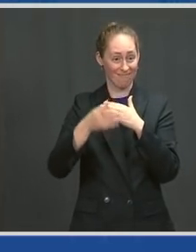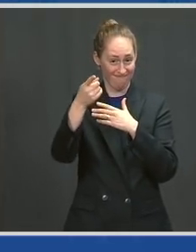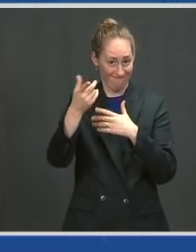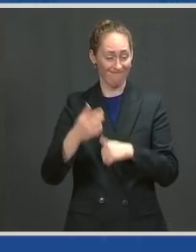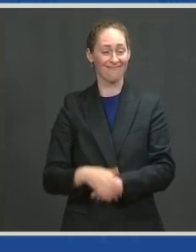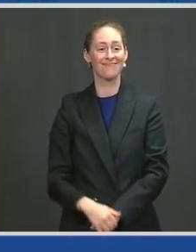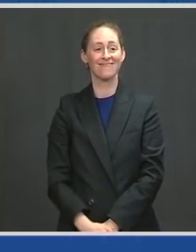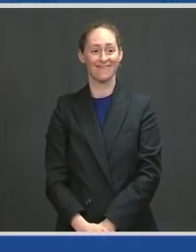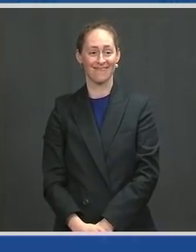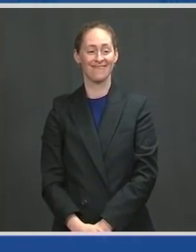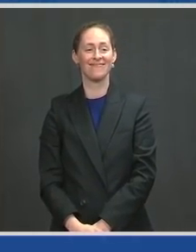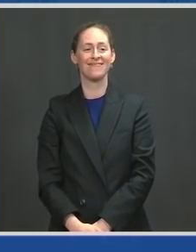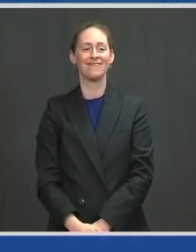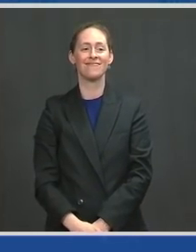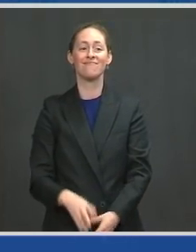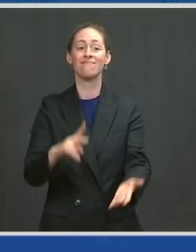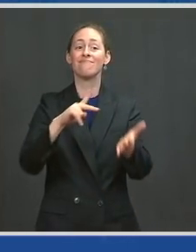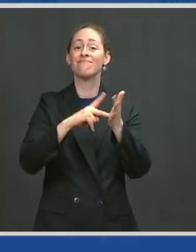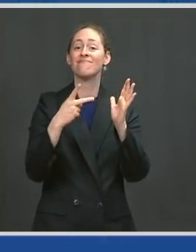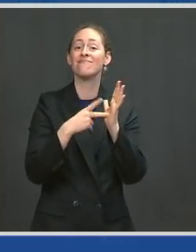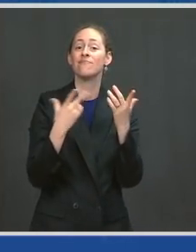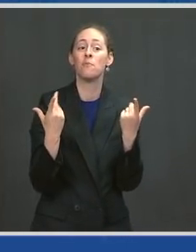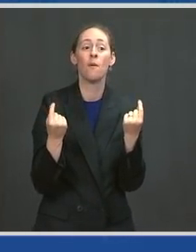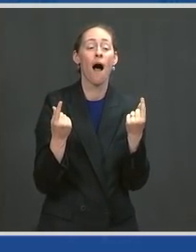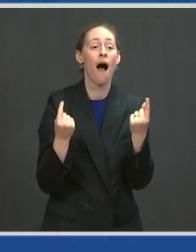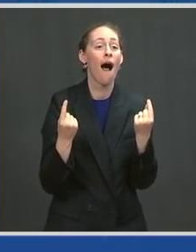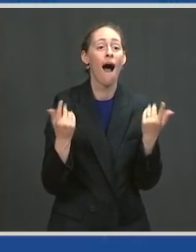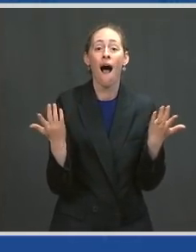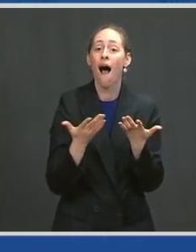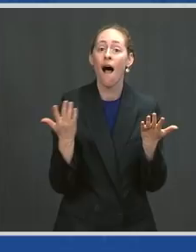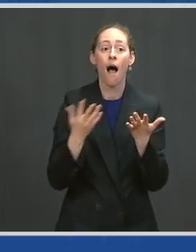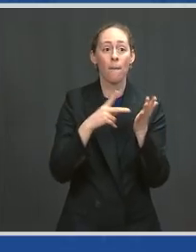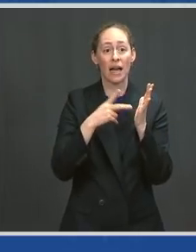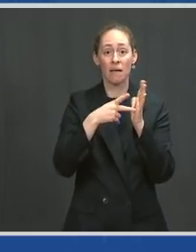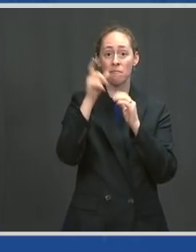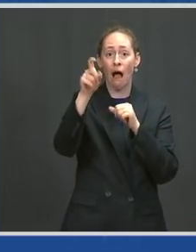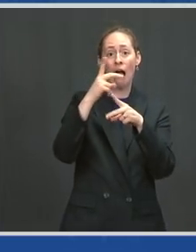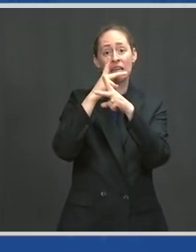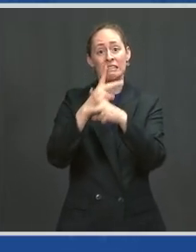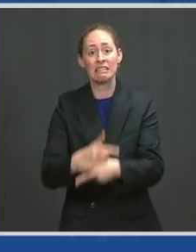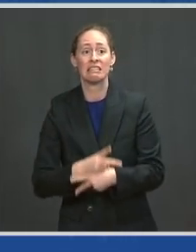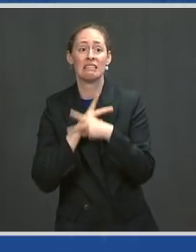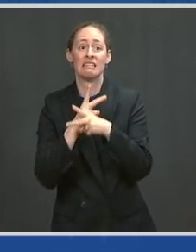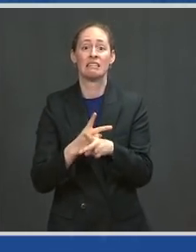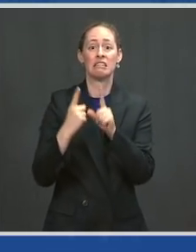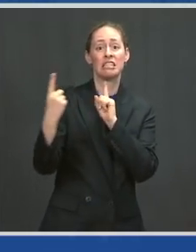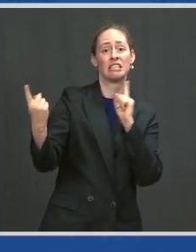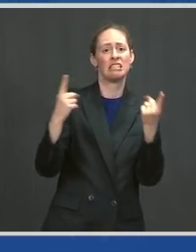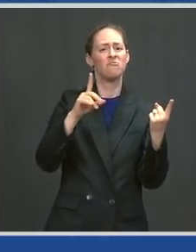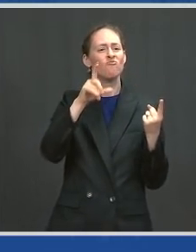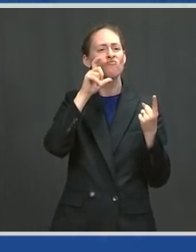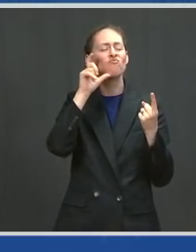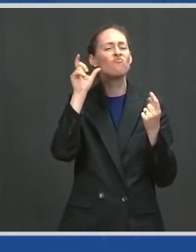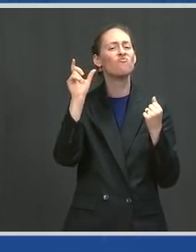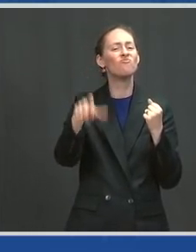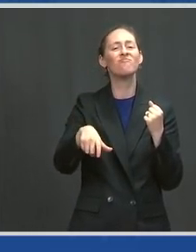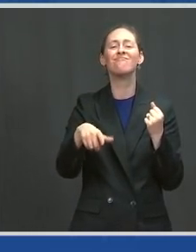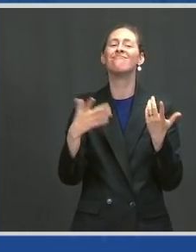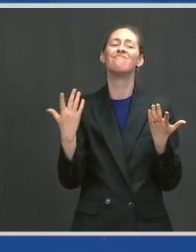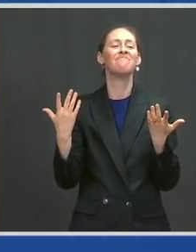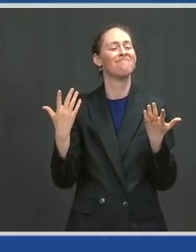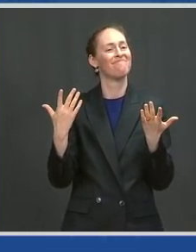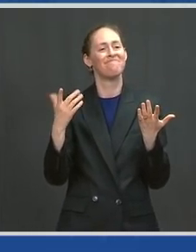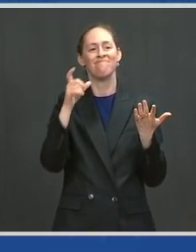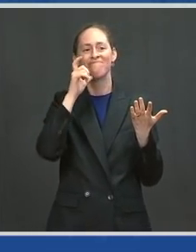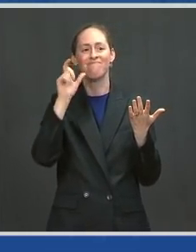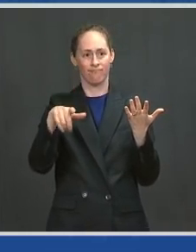distancing restrictions will make a big difference for those businesses relying on holiday travelers. But